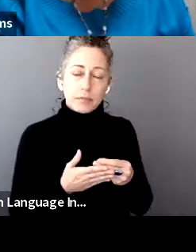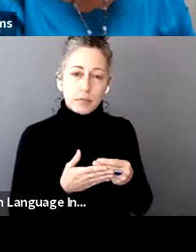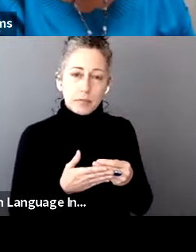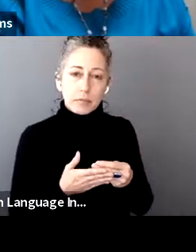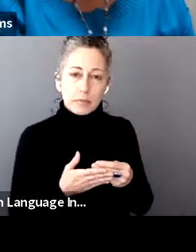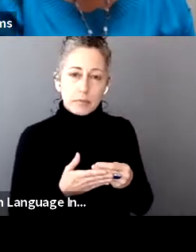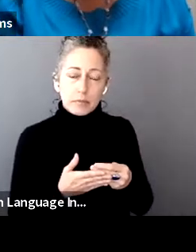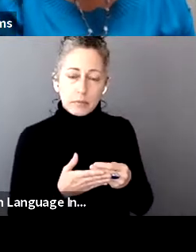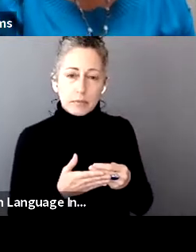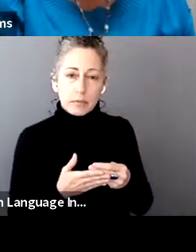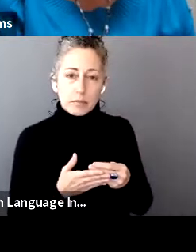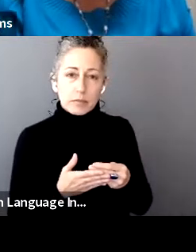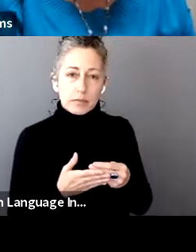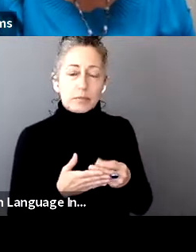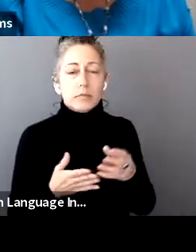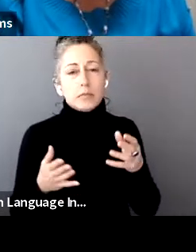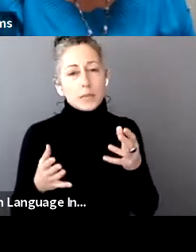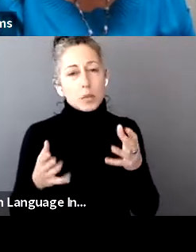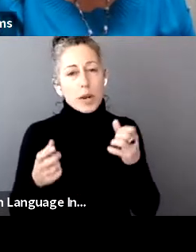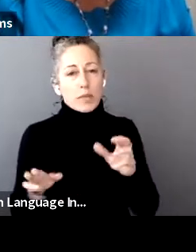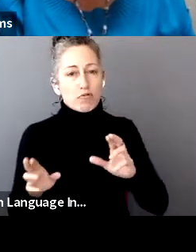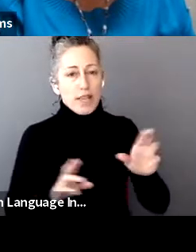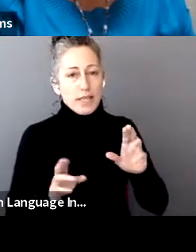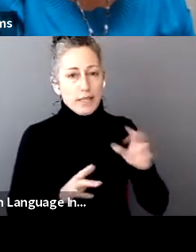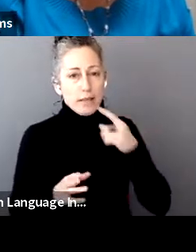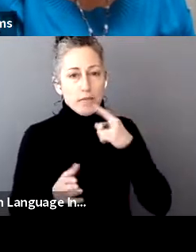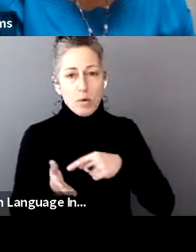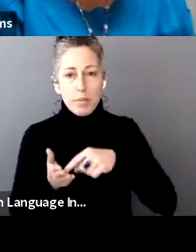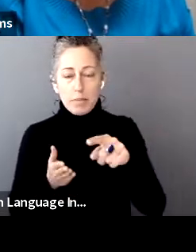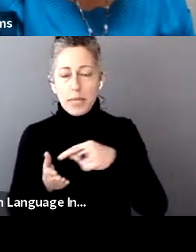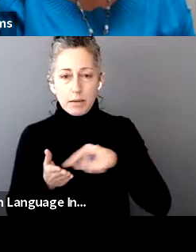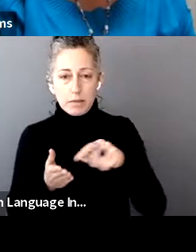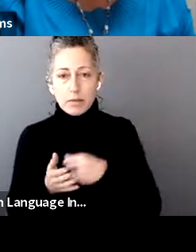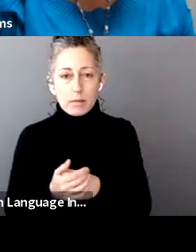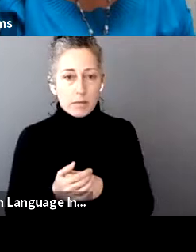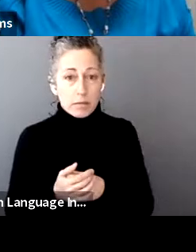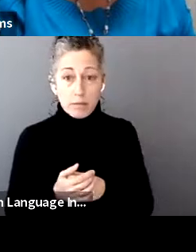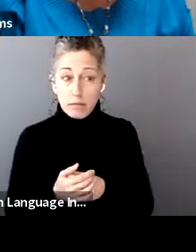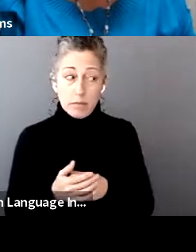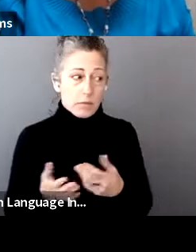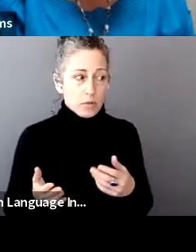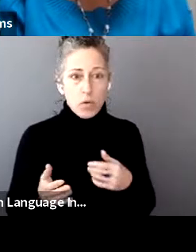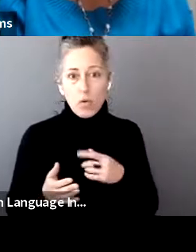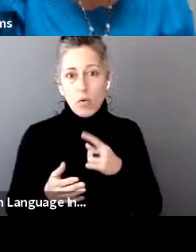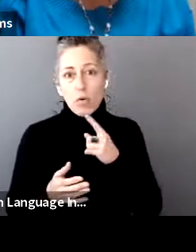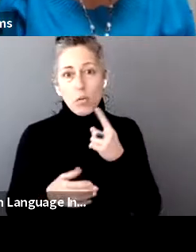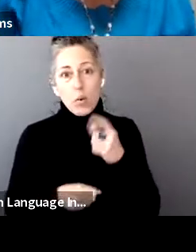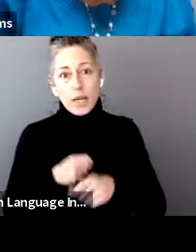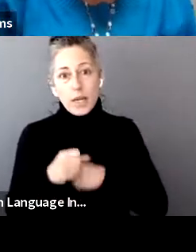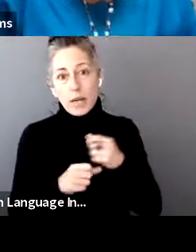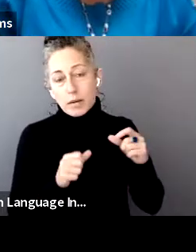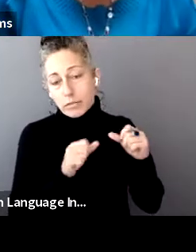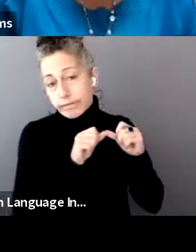closer to what your tax debt will be when you file your tax return. You don't want to owe a lot of money and you don't want the